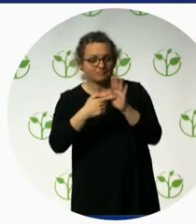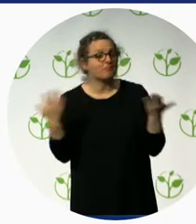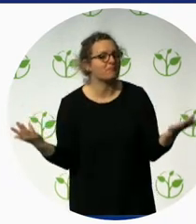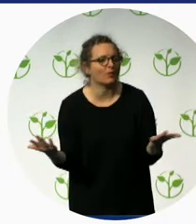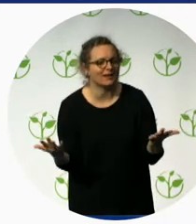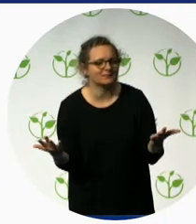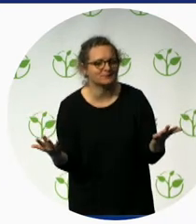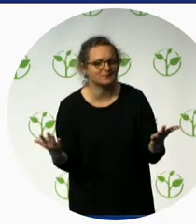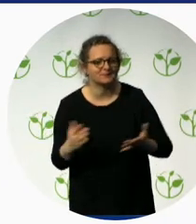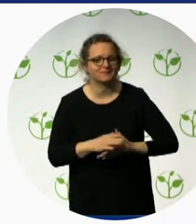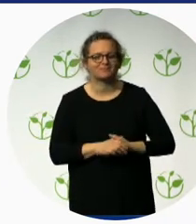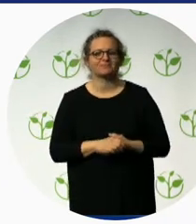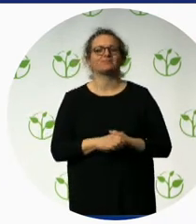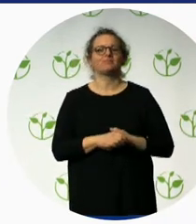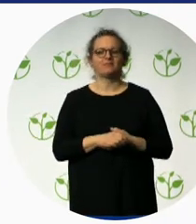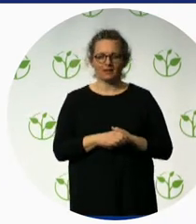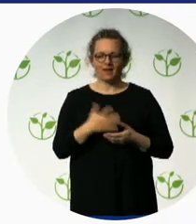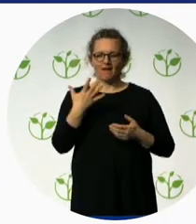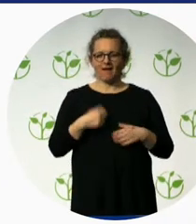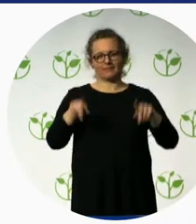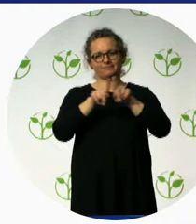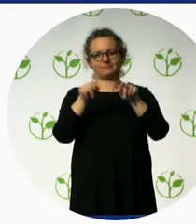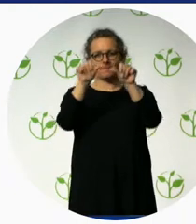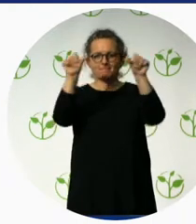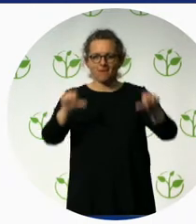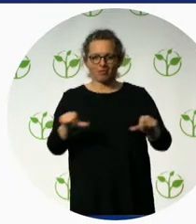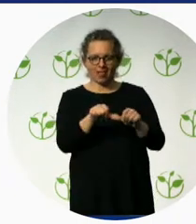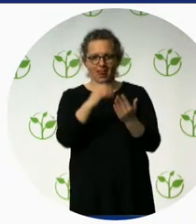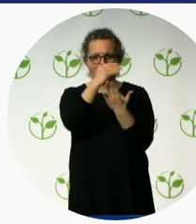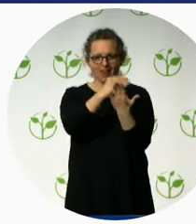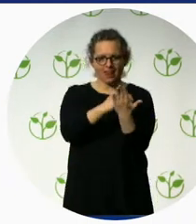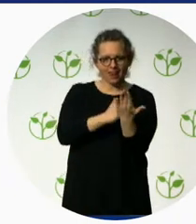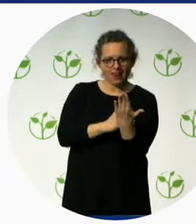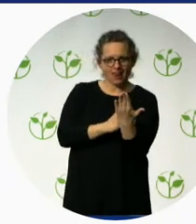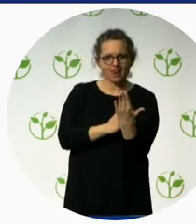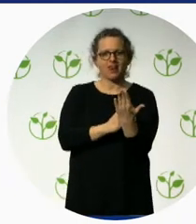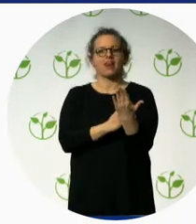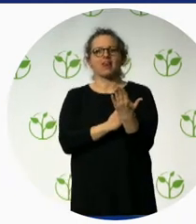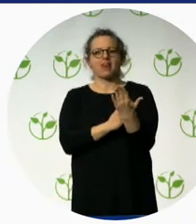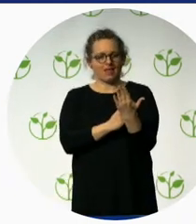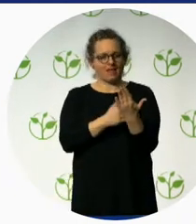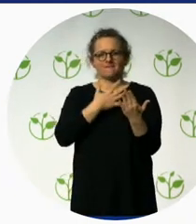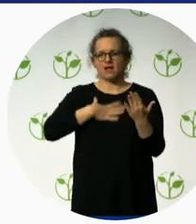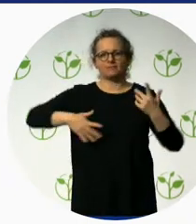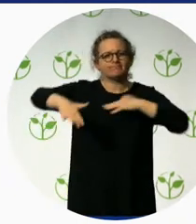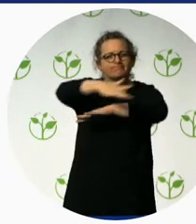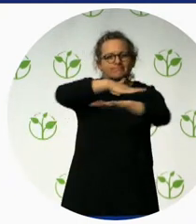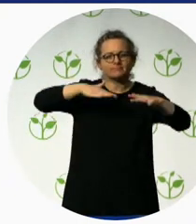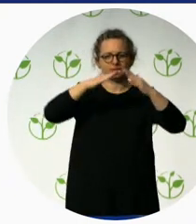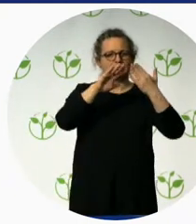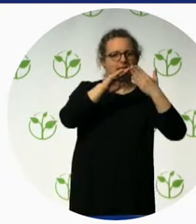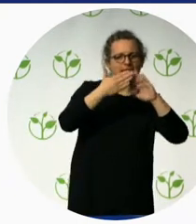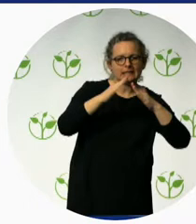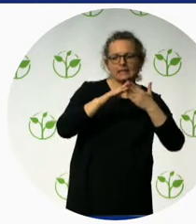to prepare the infrastructure and the human resource, the knowledge